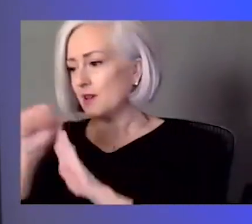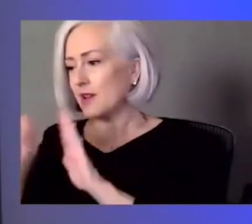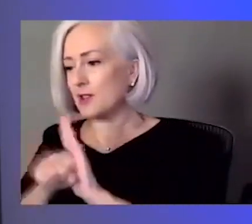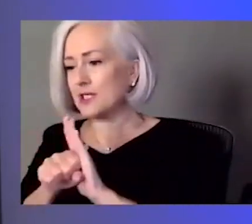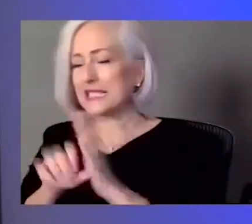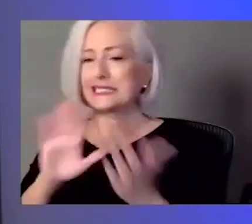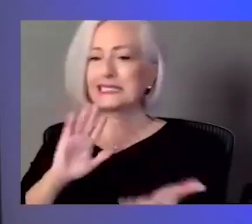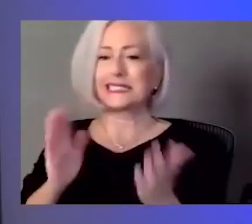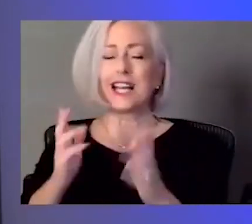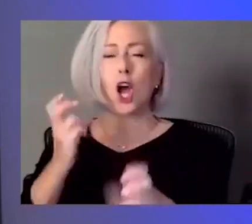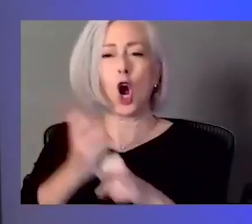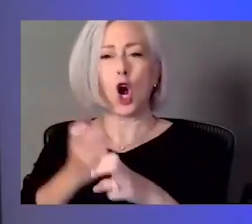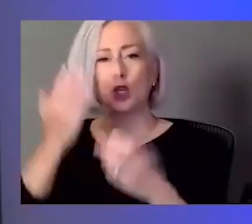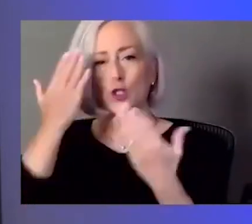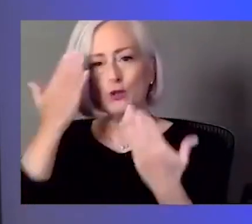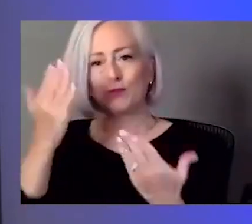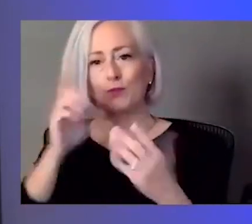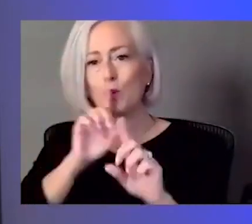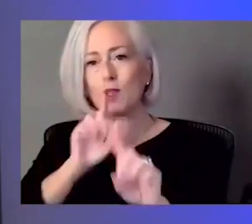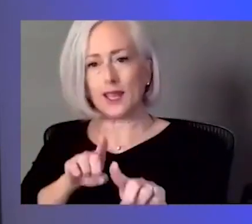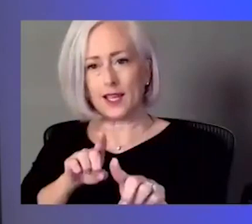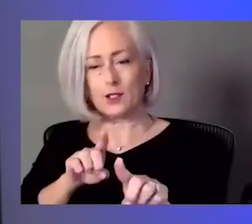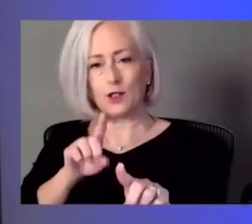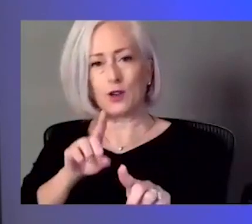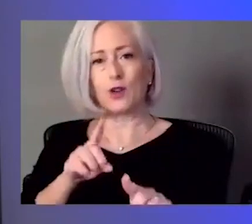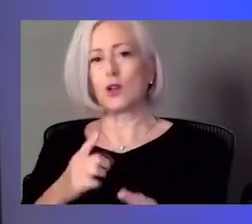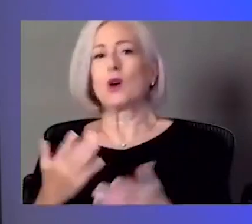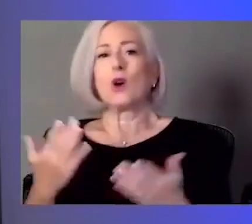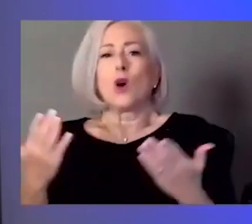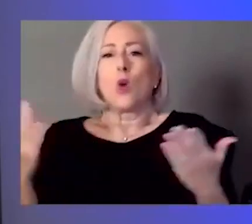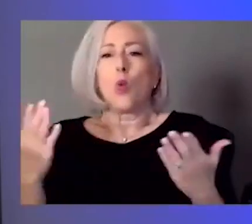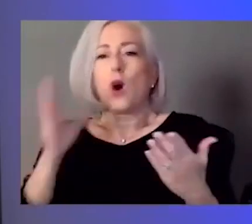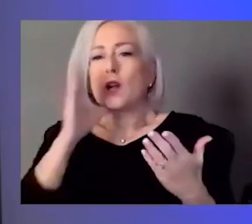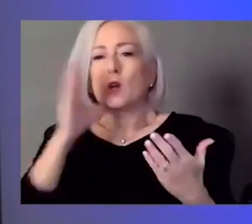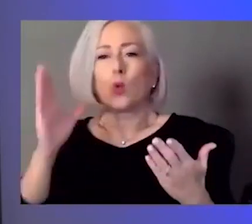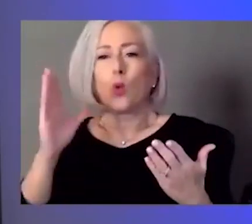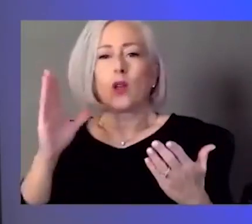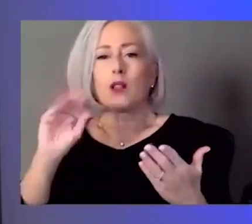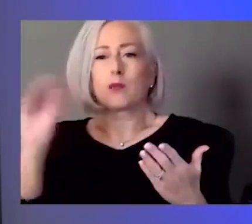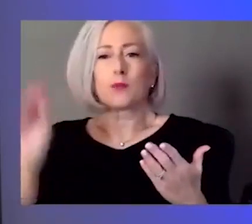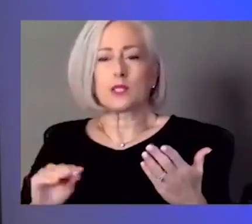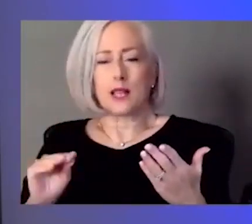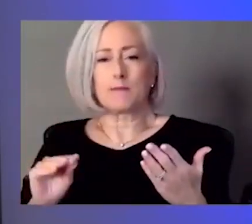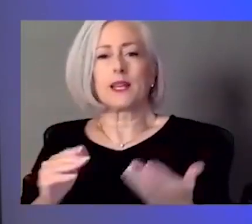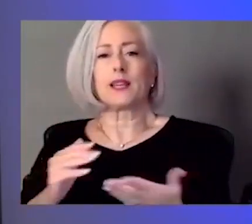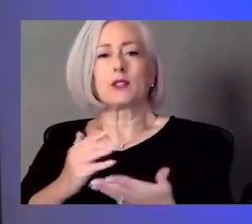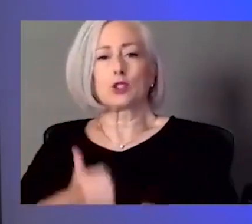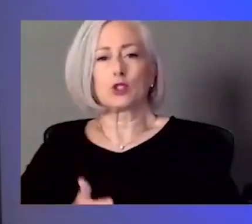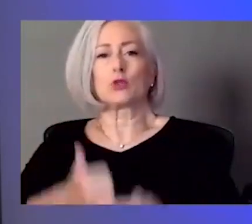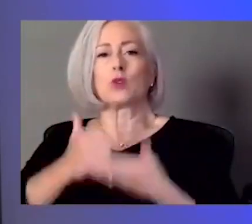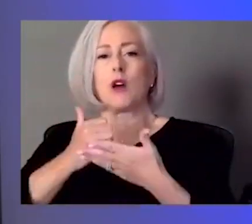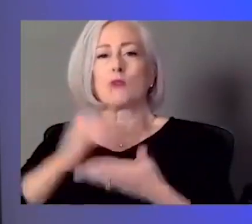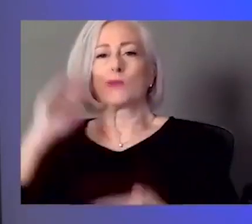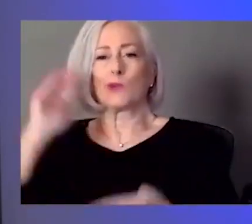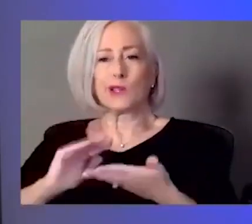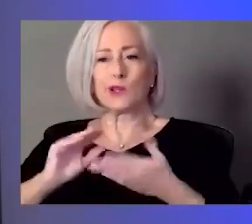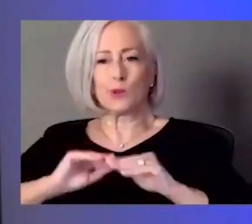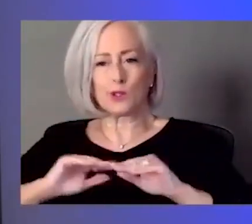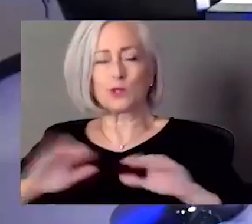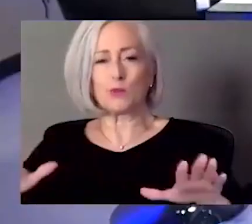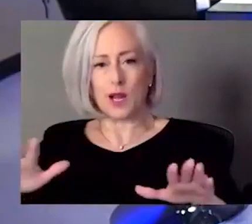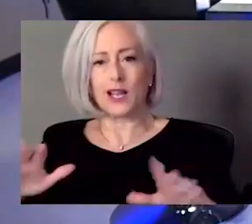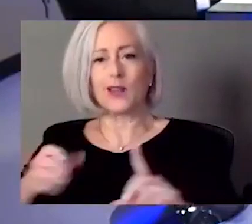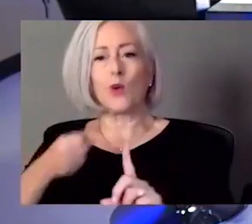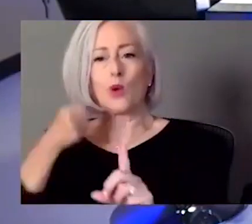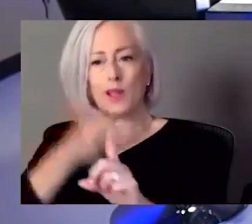what is that percentage that's going to lead to herd immunity and really help impact, um, or reduce the spread? Yeah, I think there's a lot of